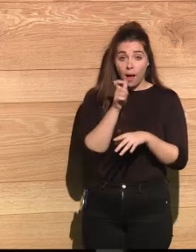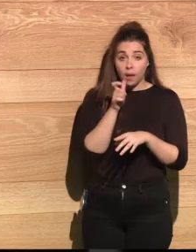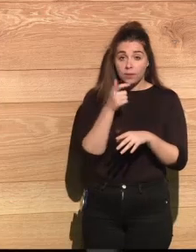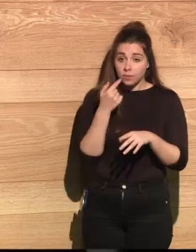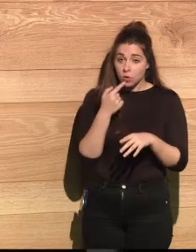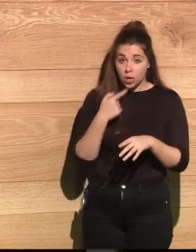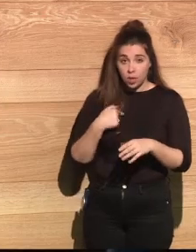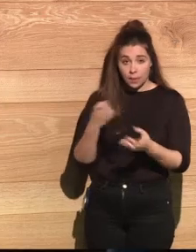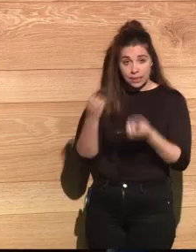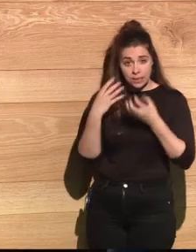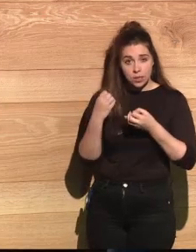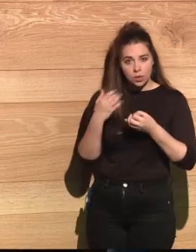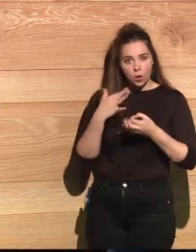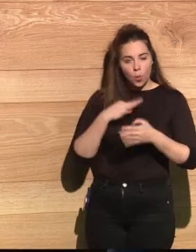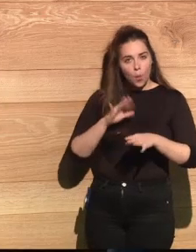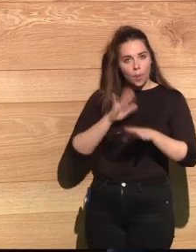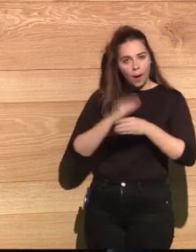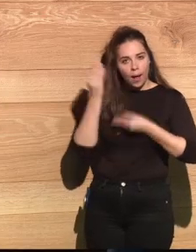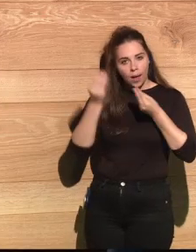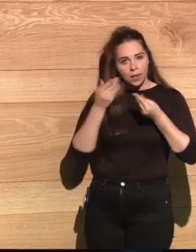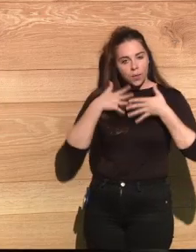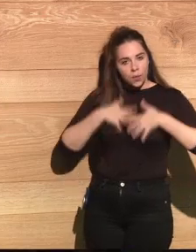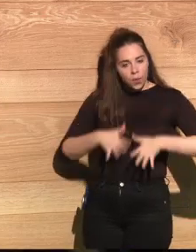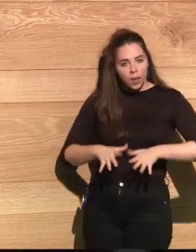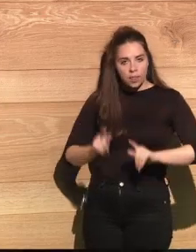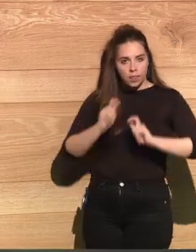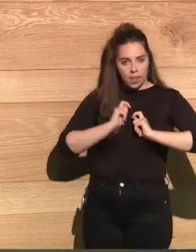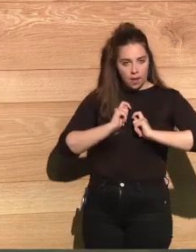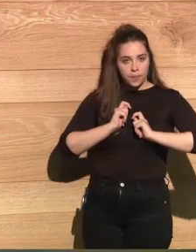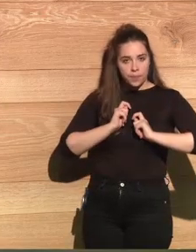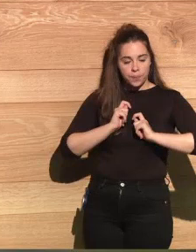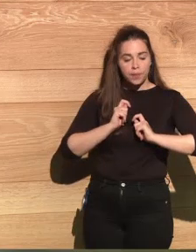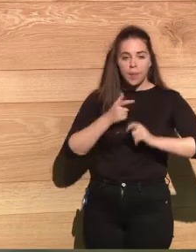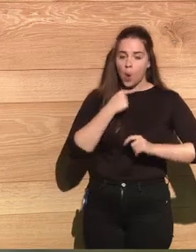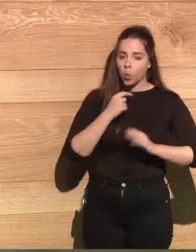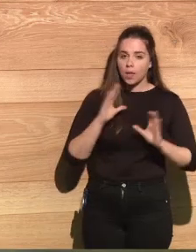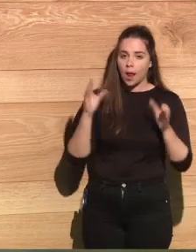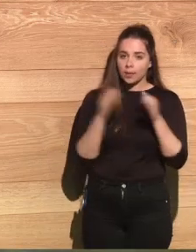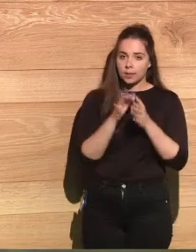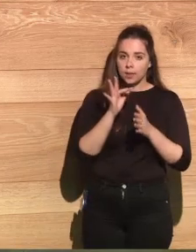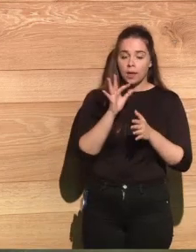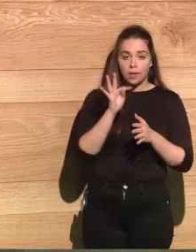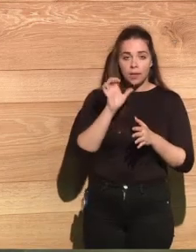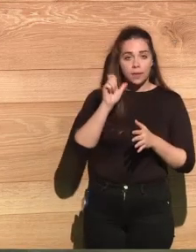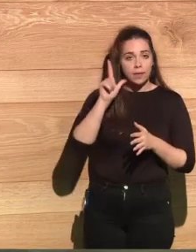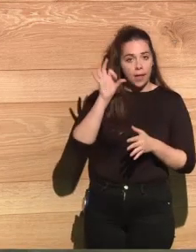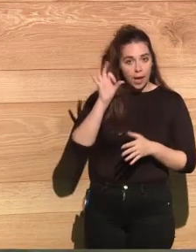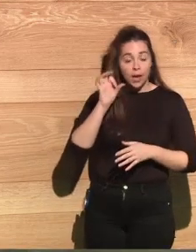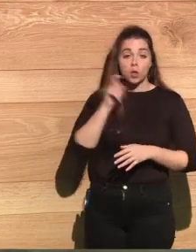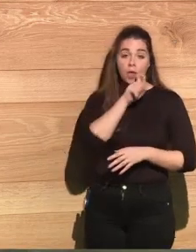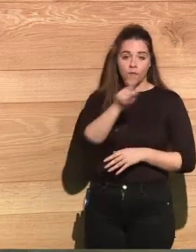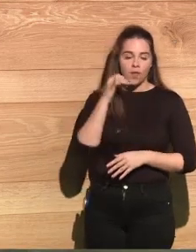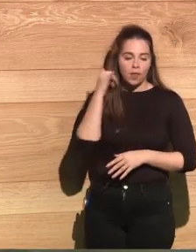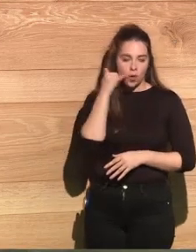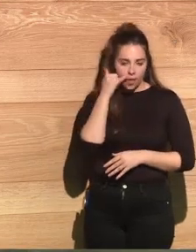using your words as inspiration. I would like all of the Telos community and the Telefonica